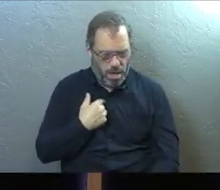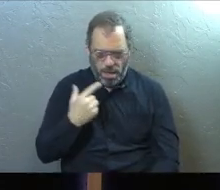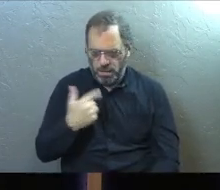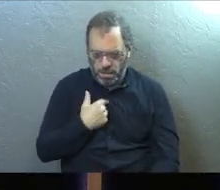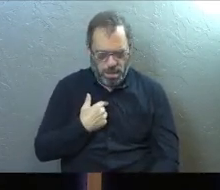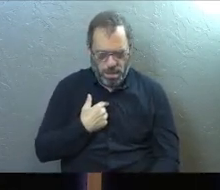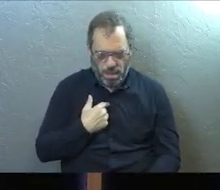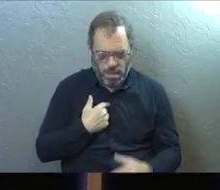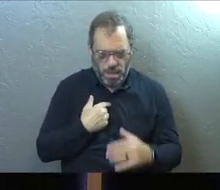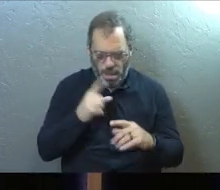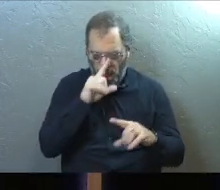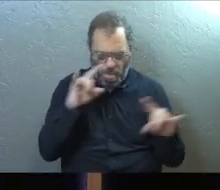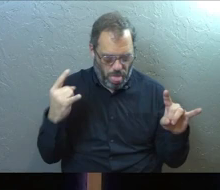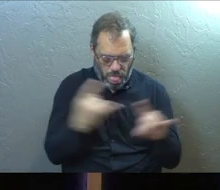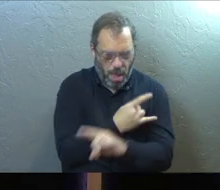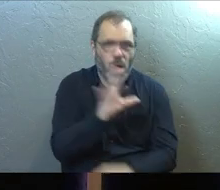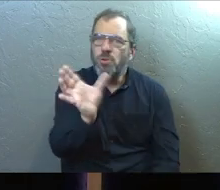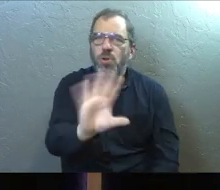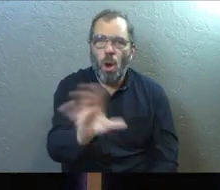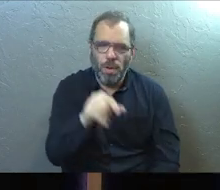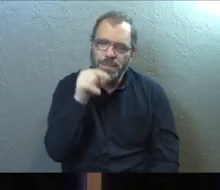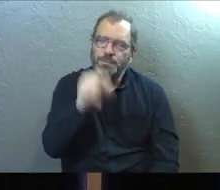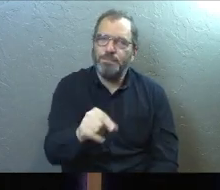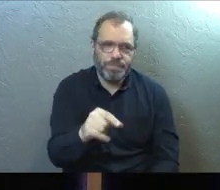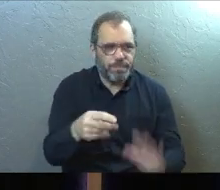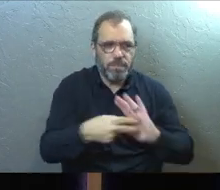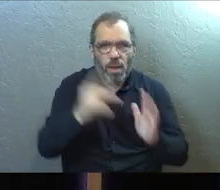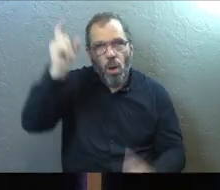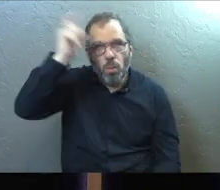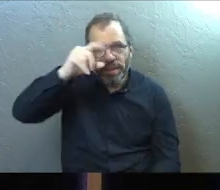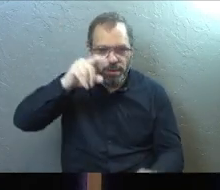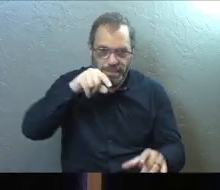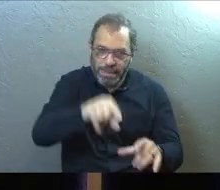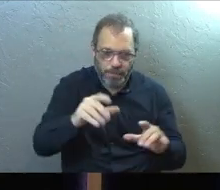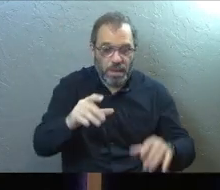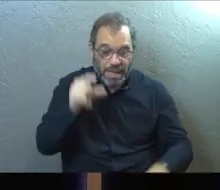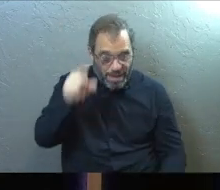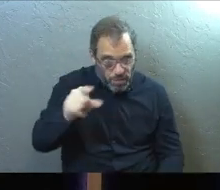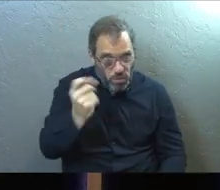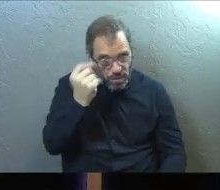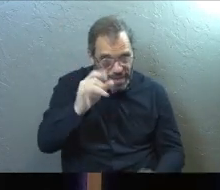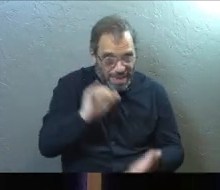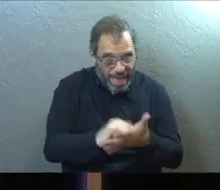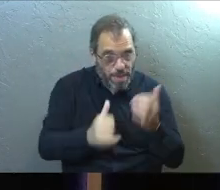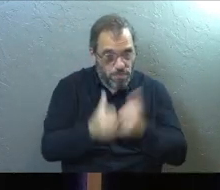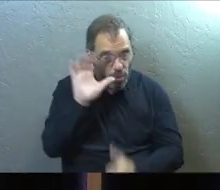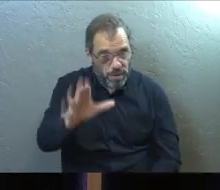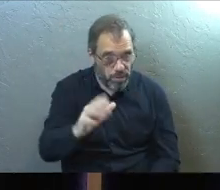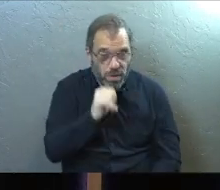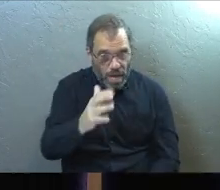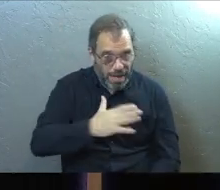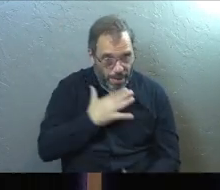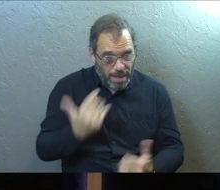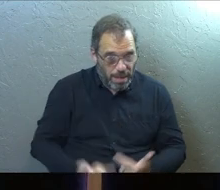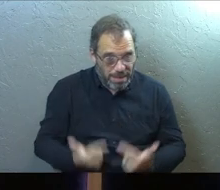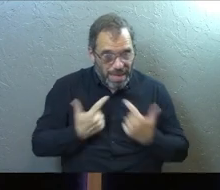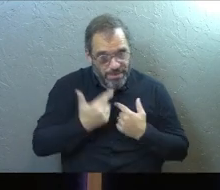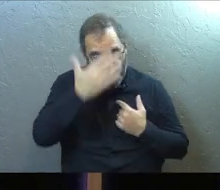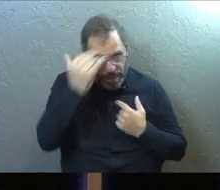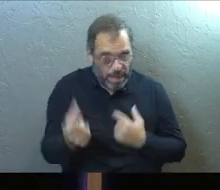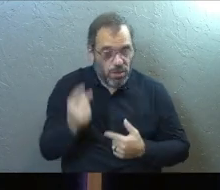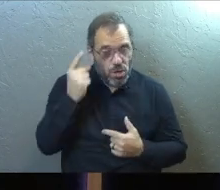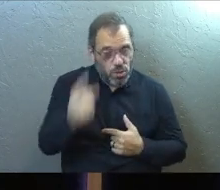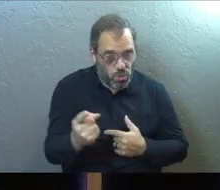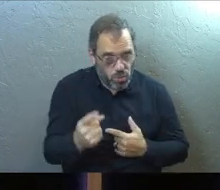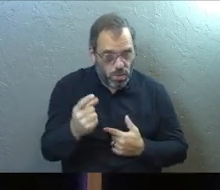deliberately paradoxical? Far from it. This is the very essence of wisdom in this matter. Have you realized that most of your unhappiness in life is due to the